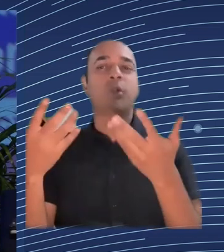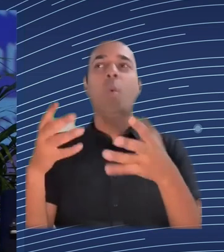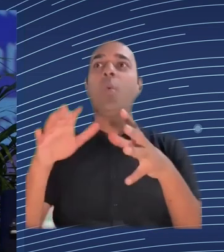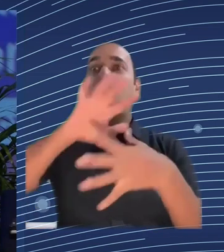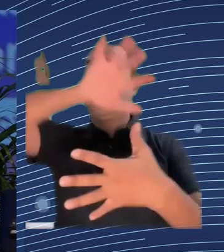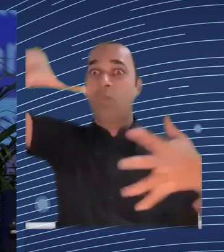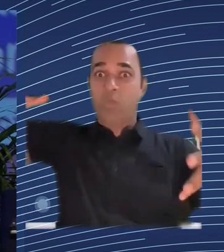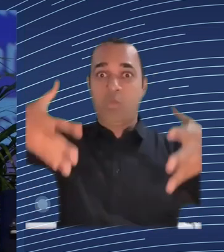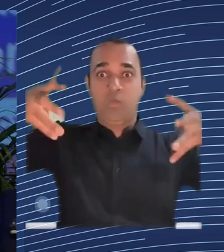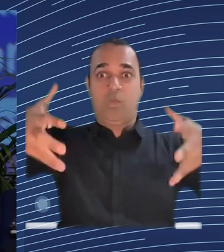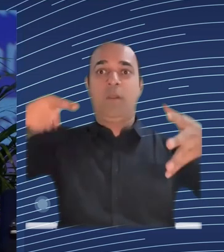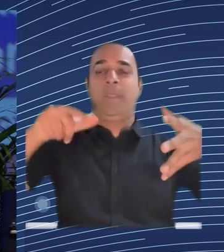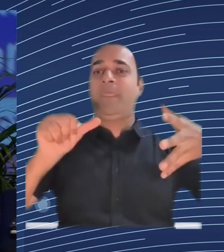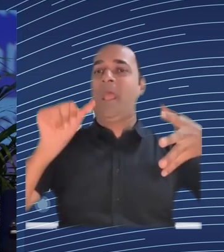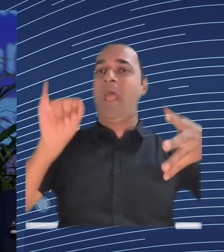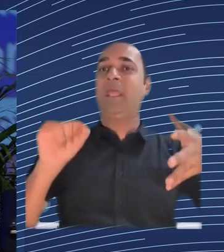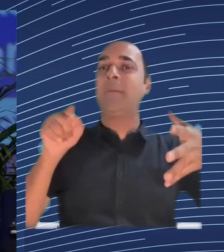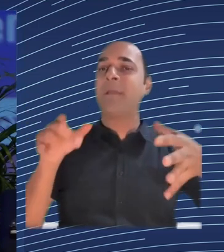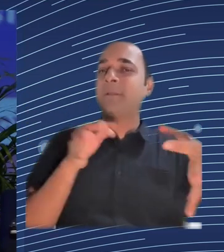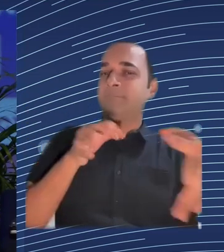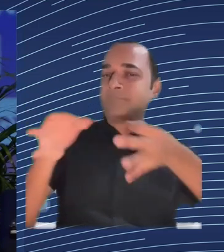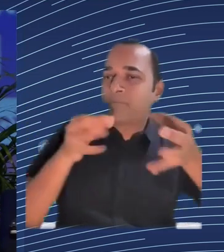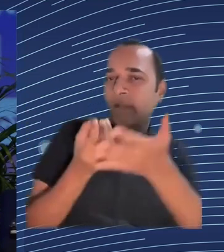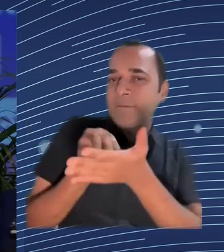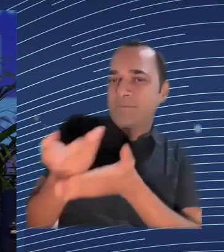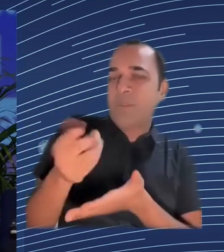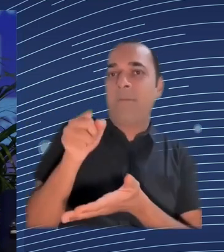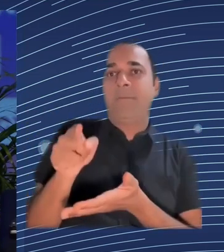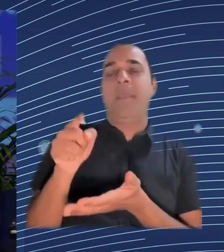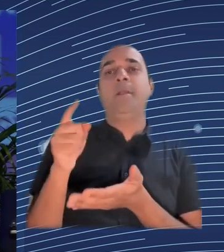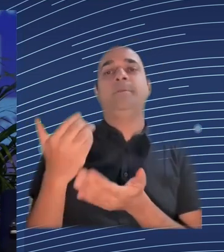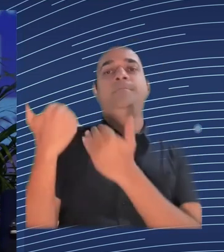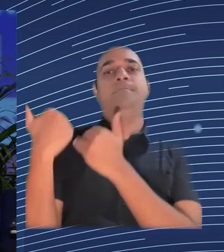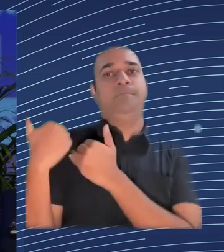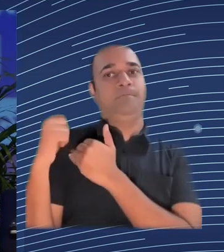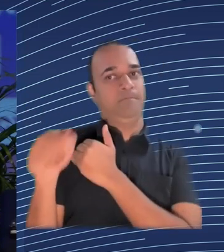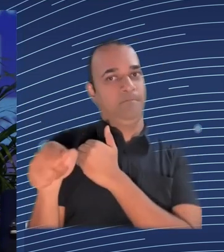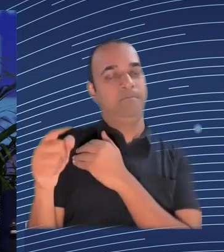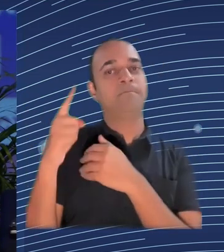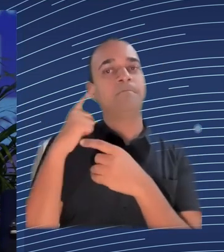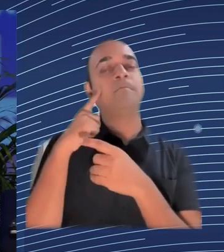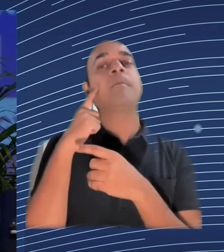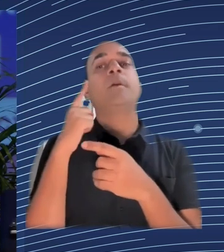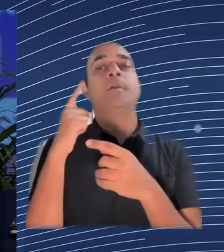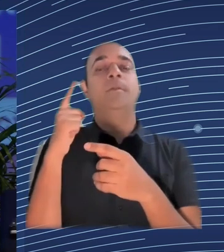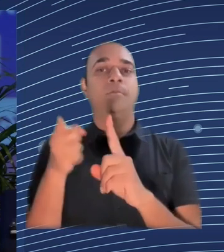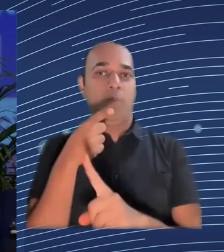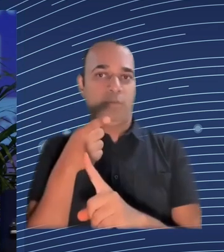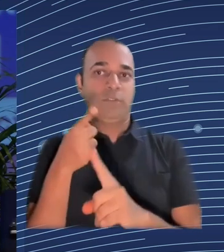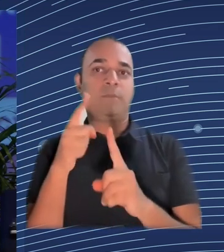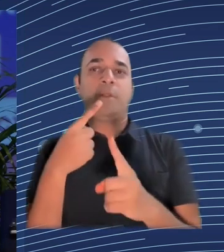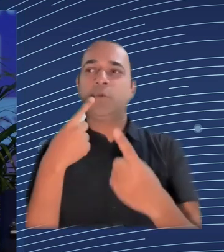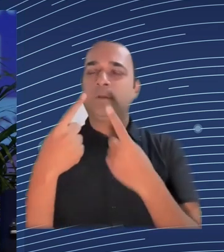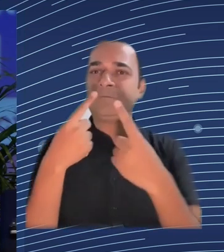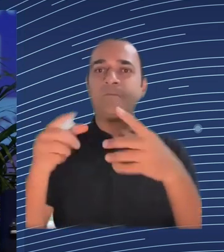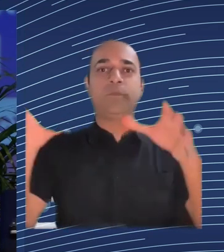and I would like you to explain that concept a bit to the audience and why you think that such data trusts could empower workers to